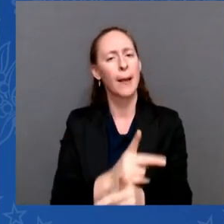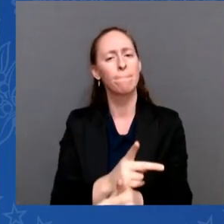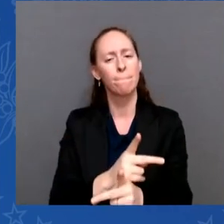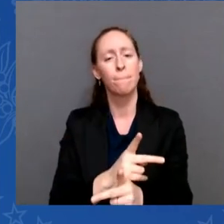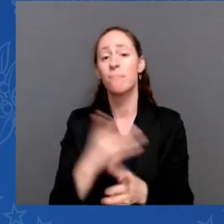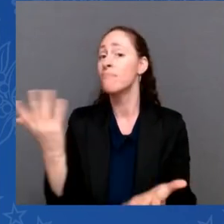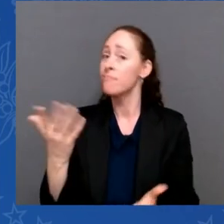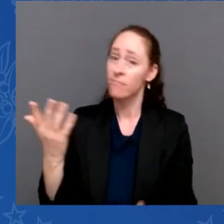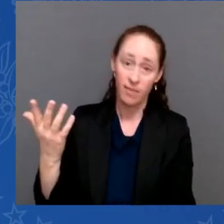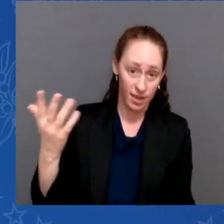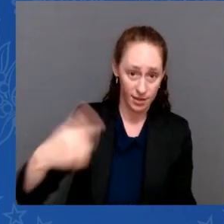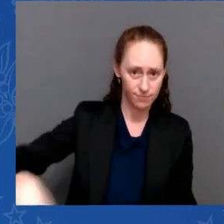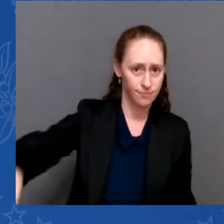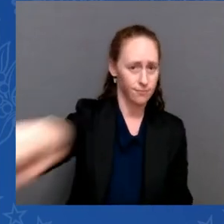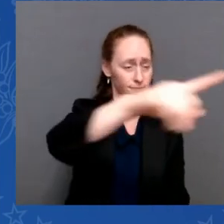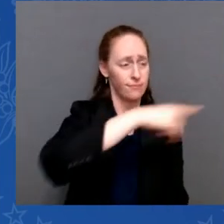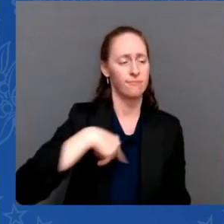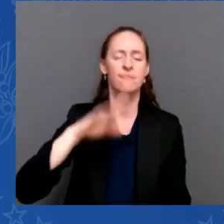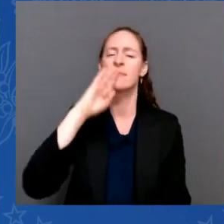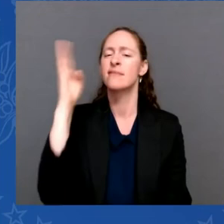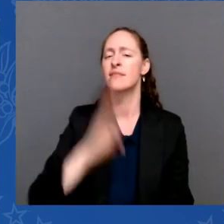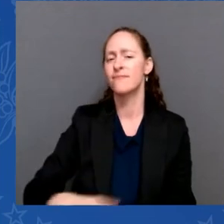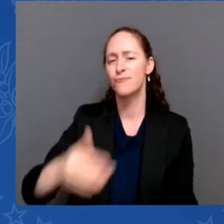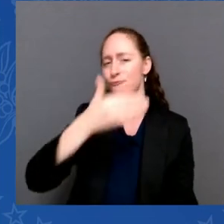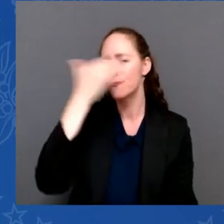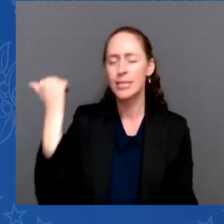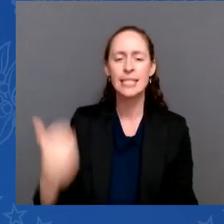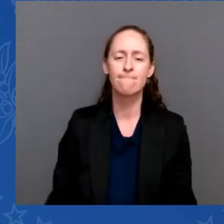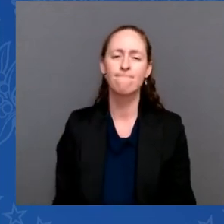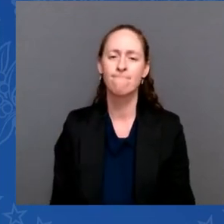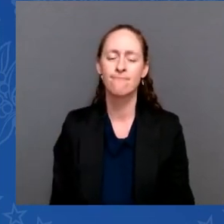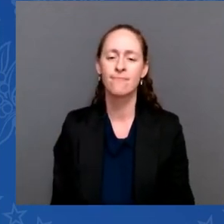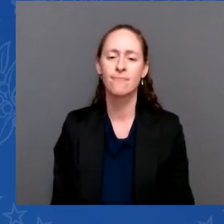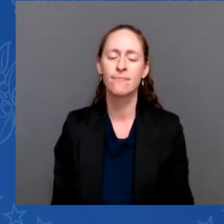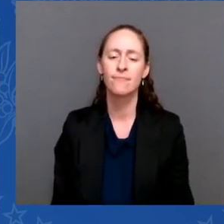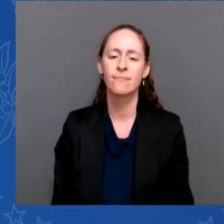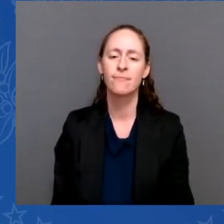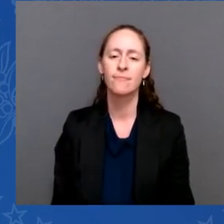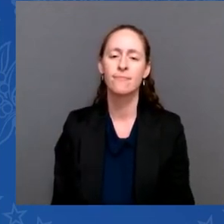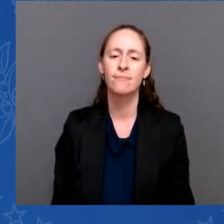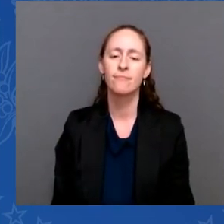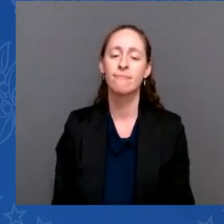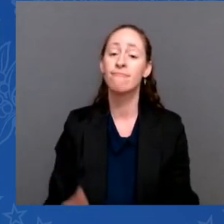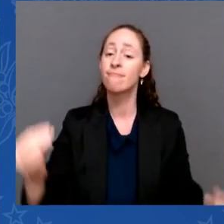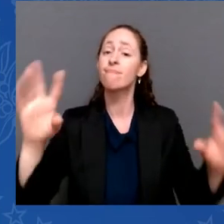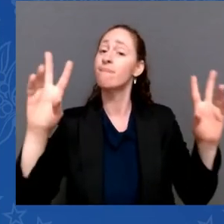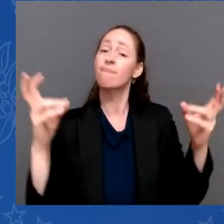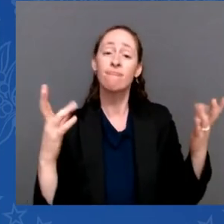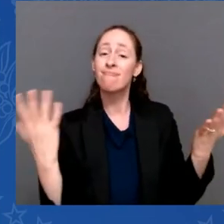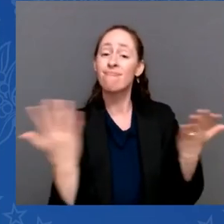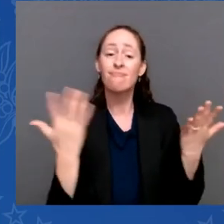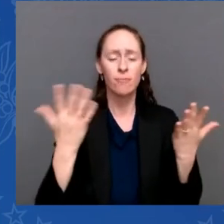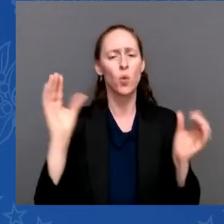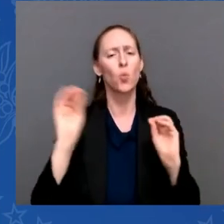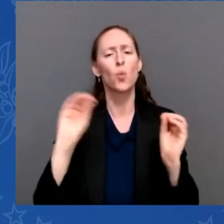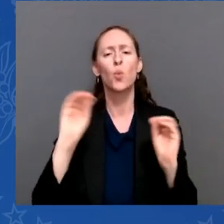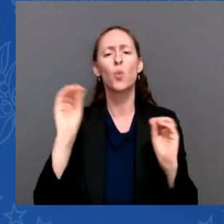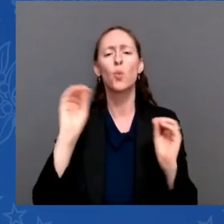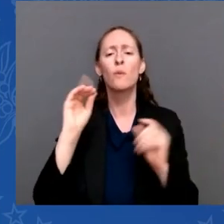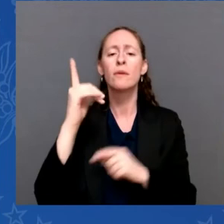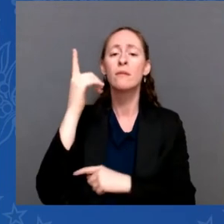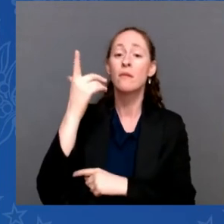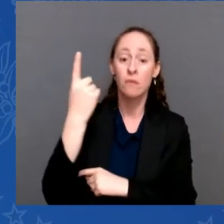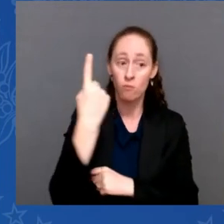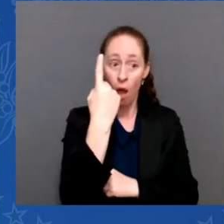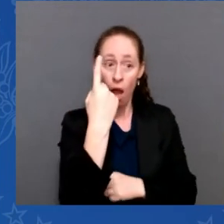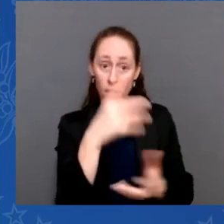bears the quotation from Virgil. No day shall erase you from the memory of time. No day shall erase